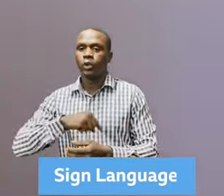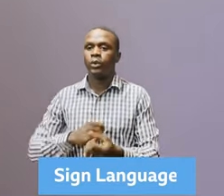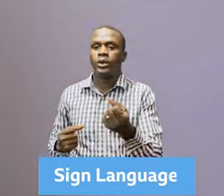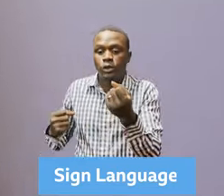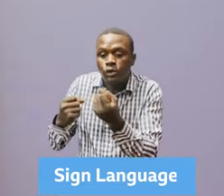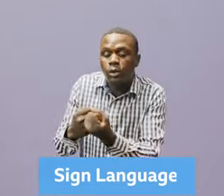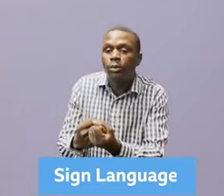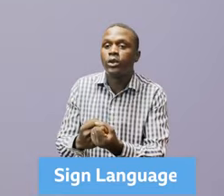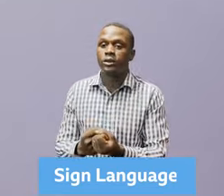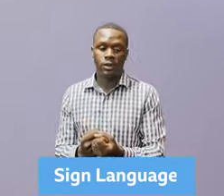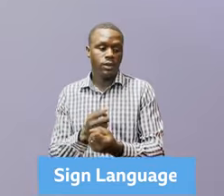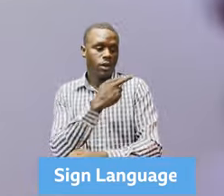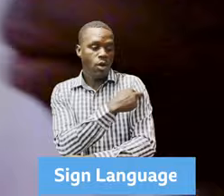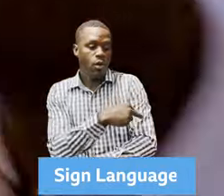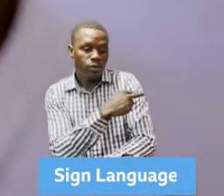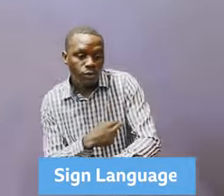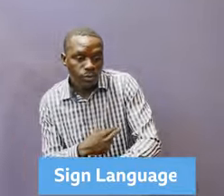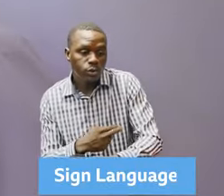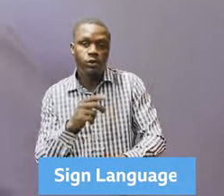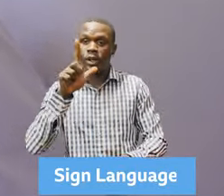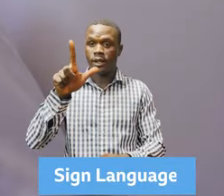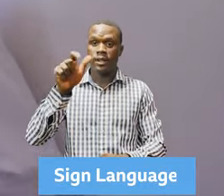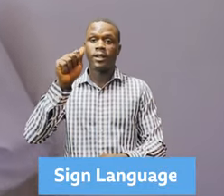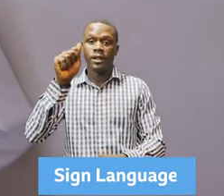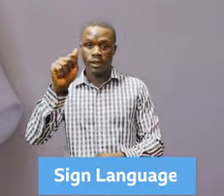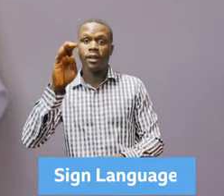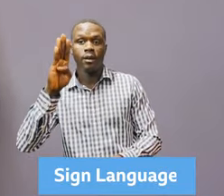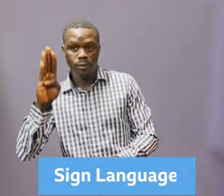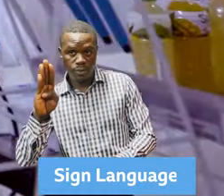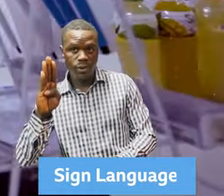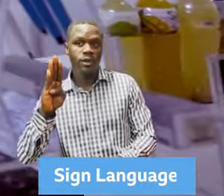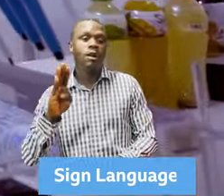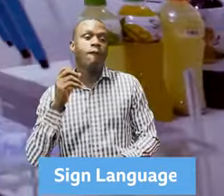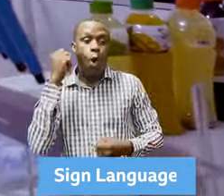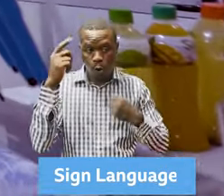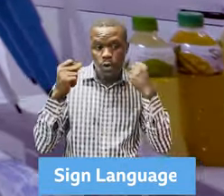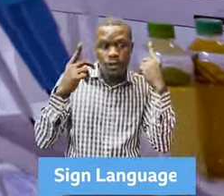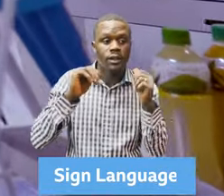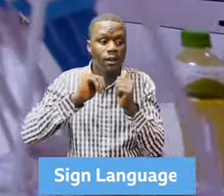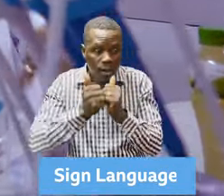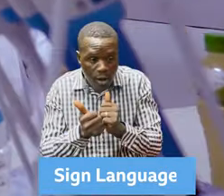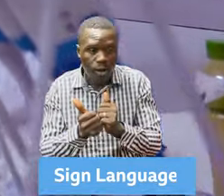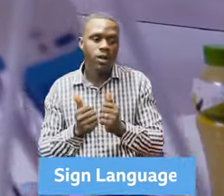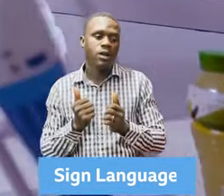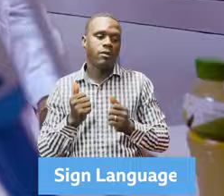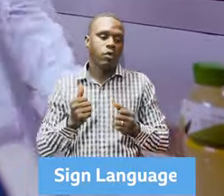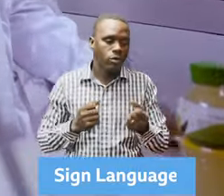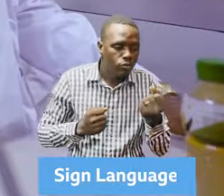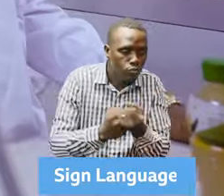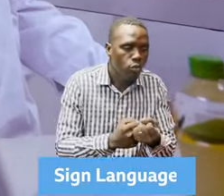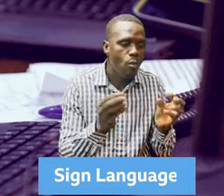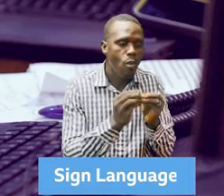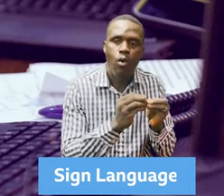equipment and reagent, because we realized that you cannot export or even have food or items